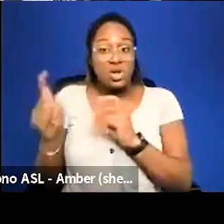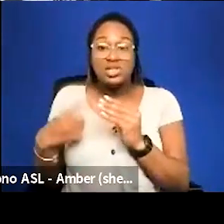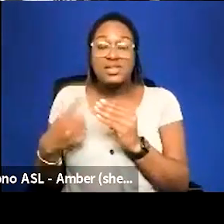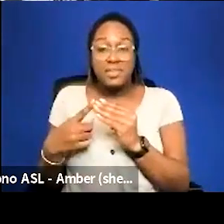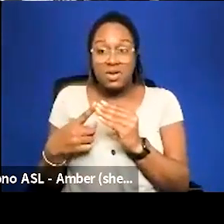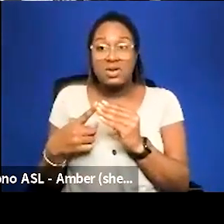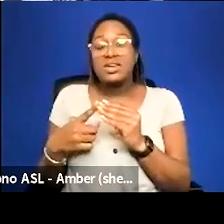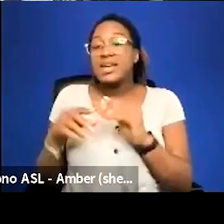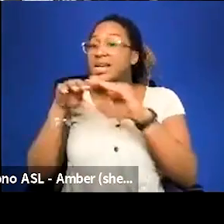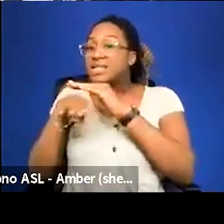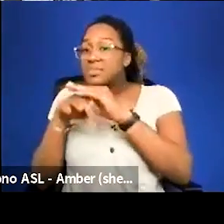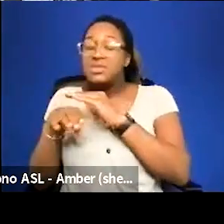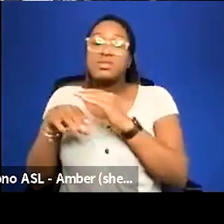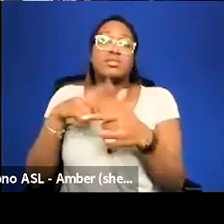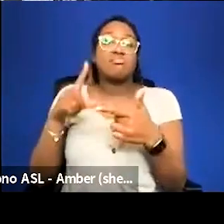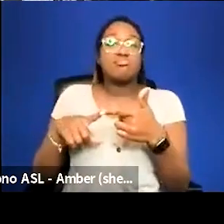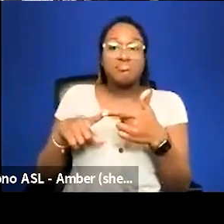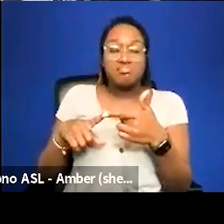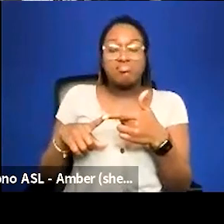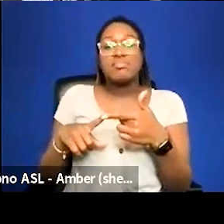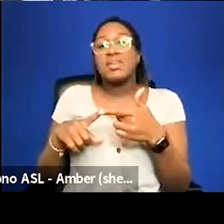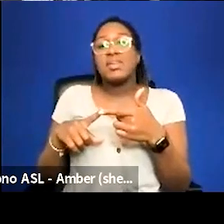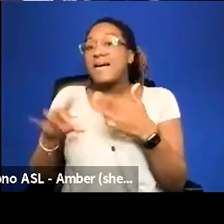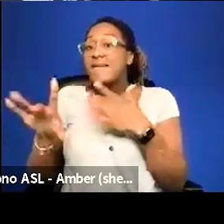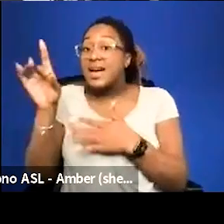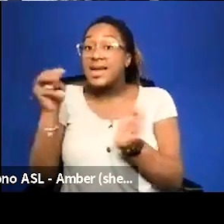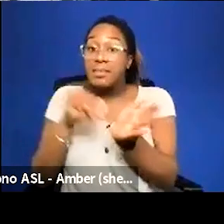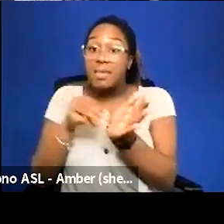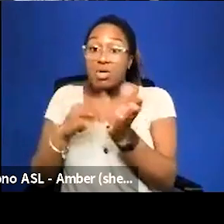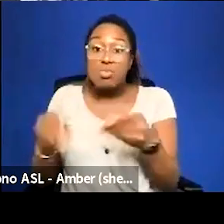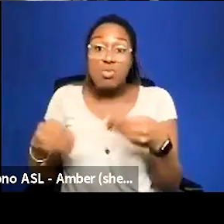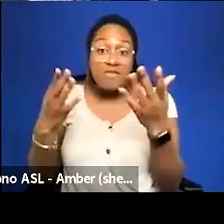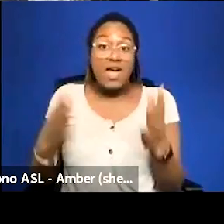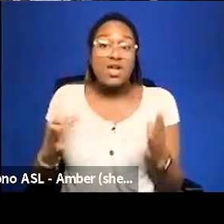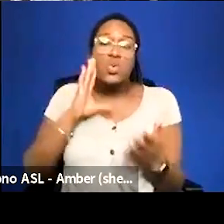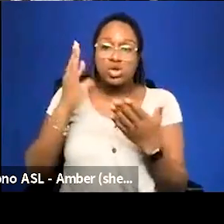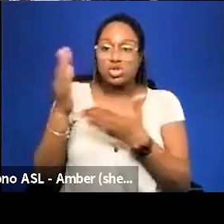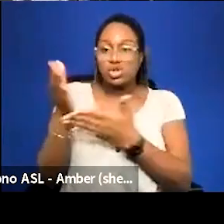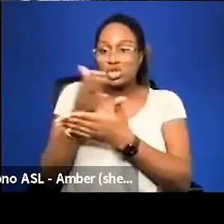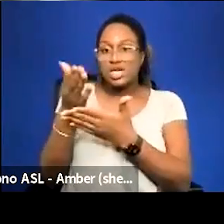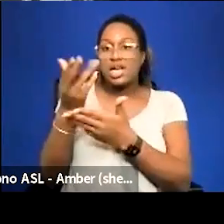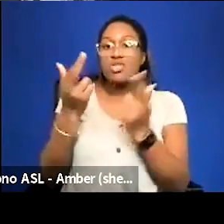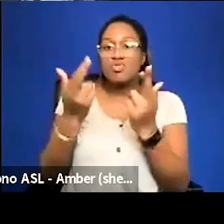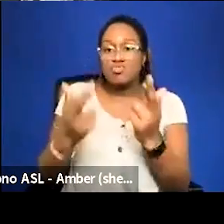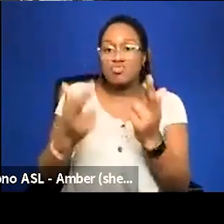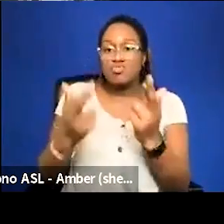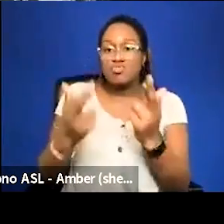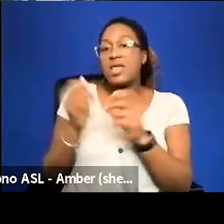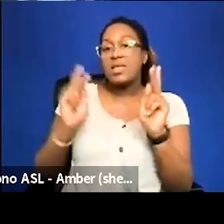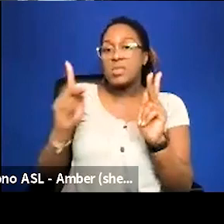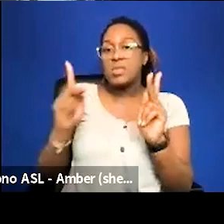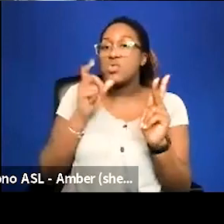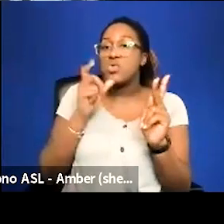accessibility there were some questions about uh finding medical providers we will share some of those resources out with folks who were here